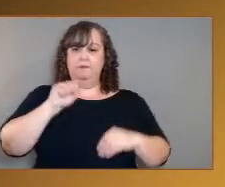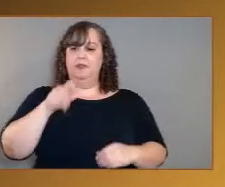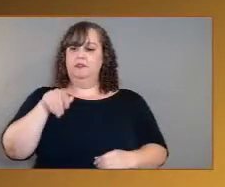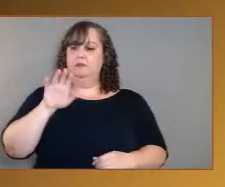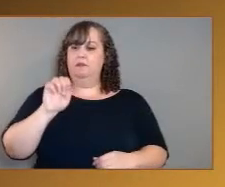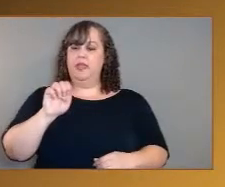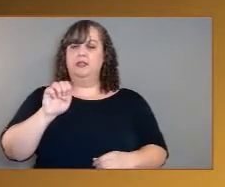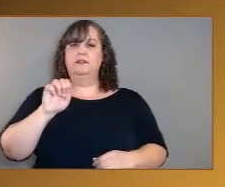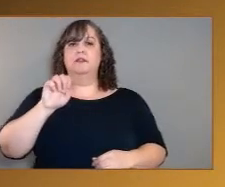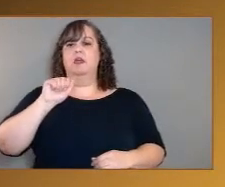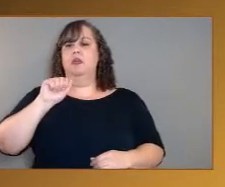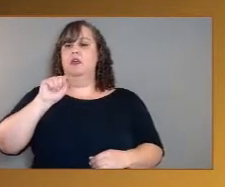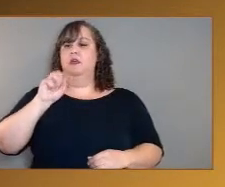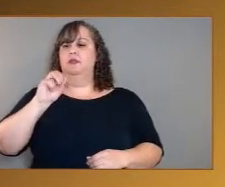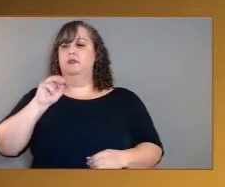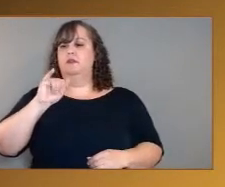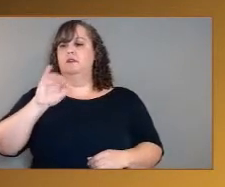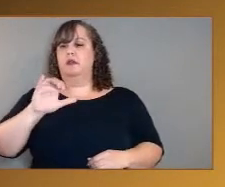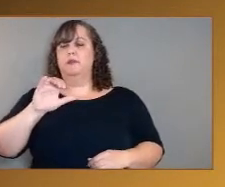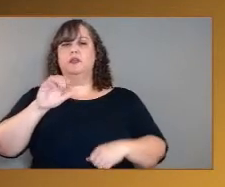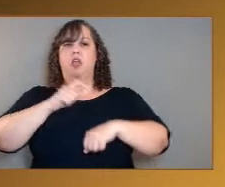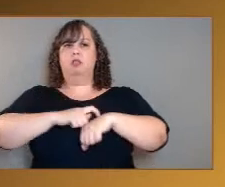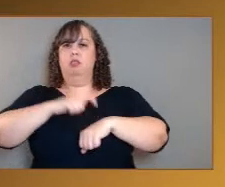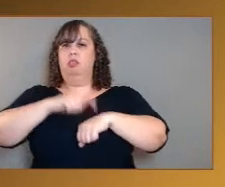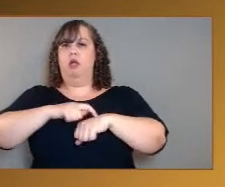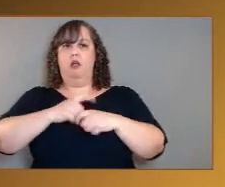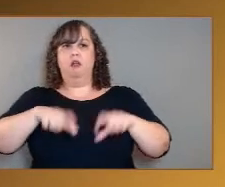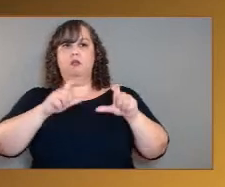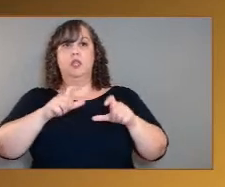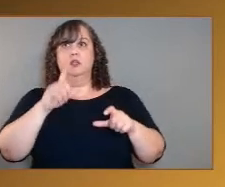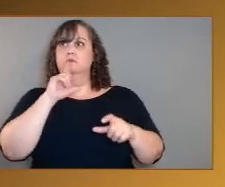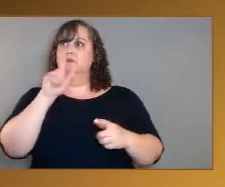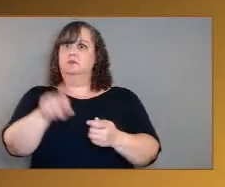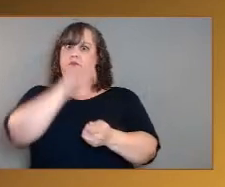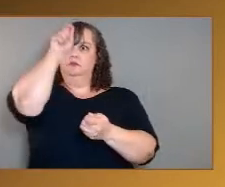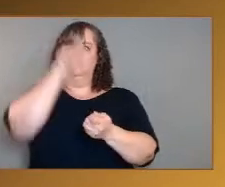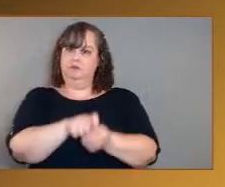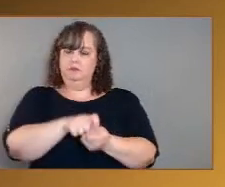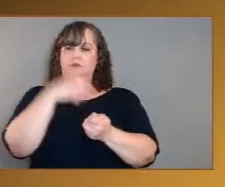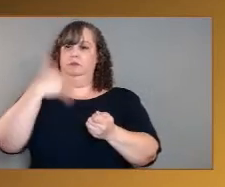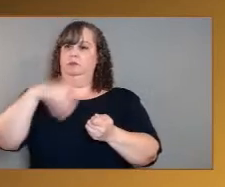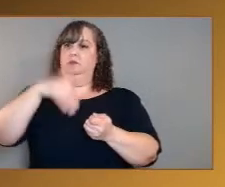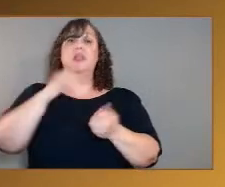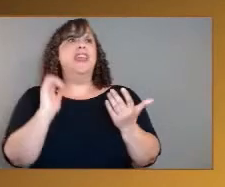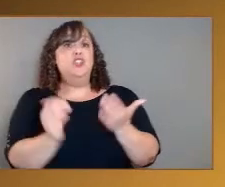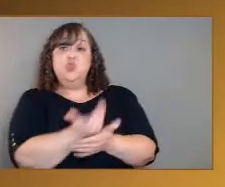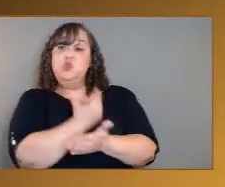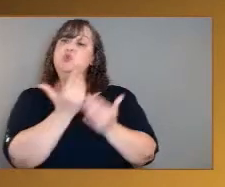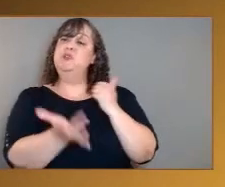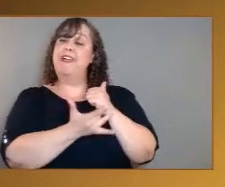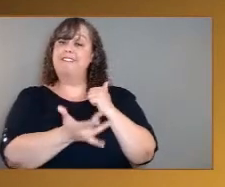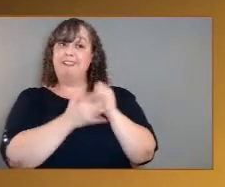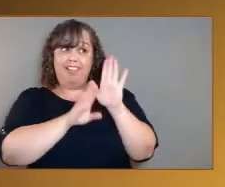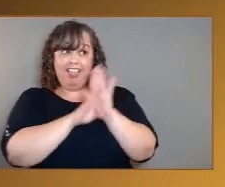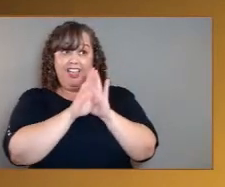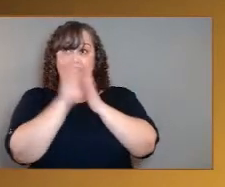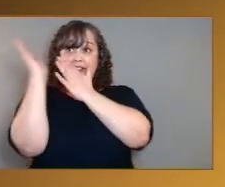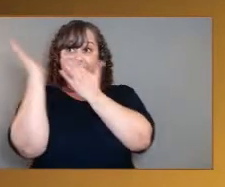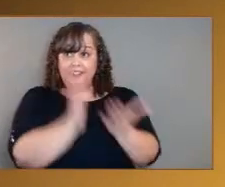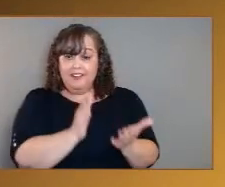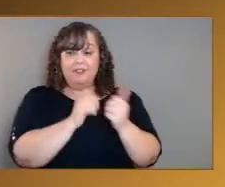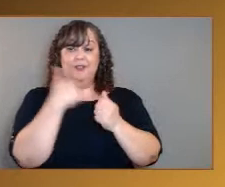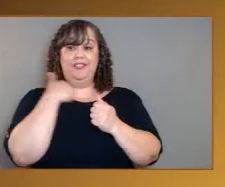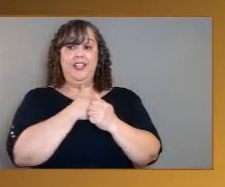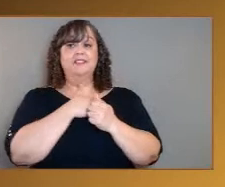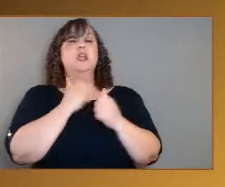incredibly accurate. And by bringing that new technology development along, we can help